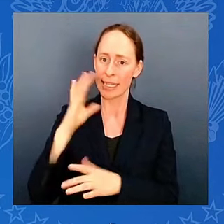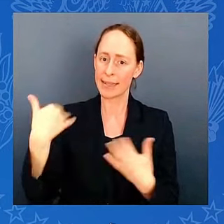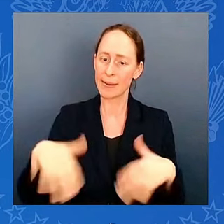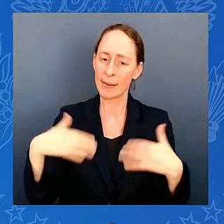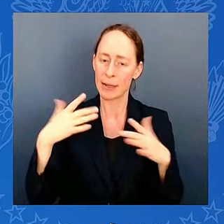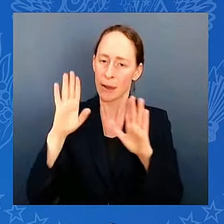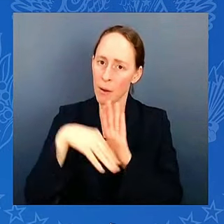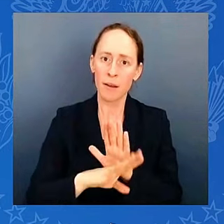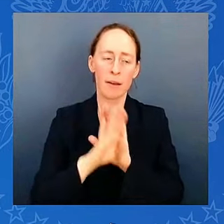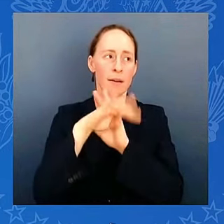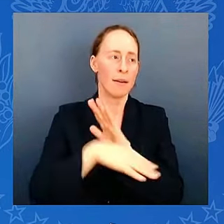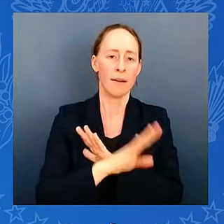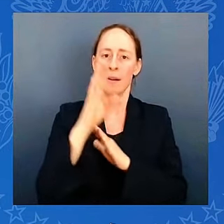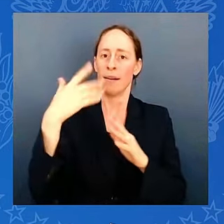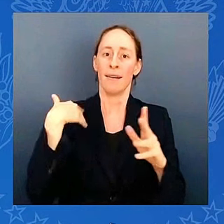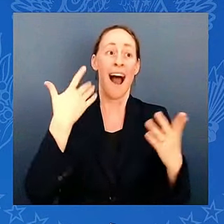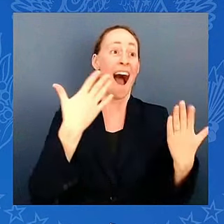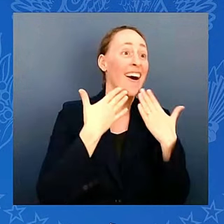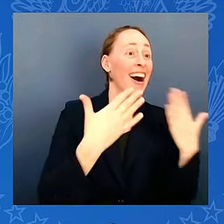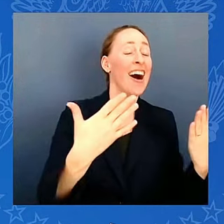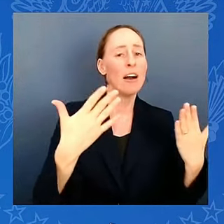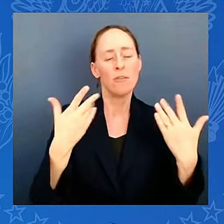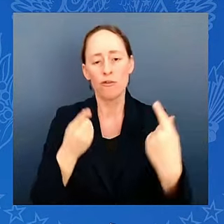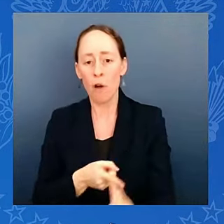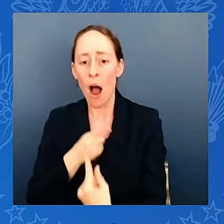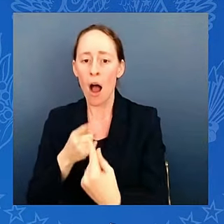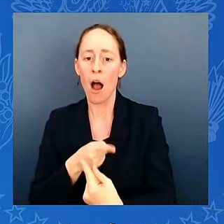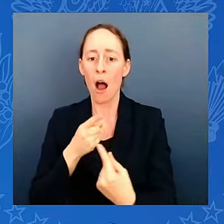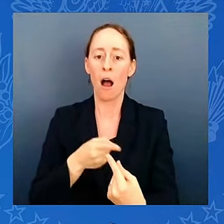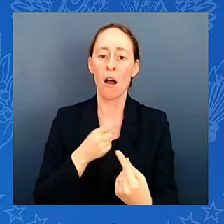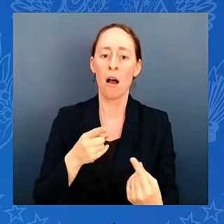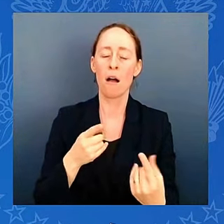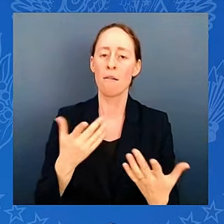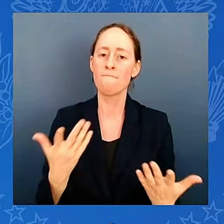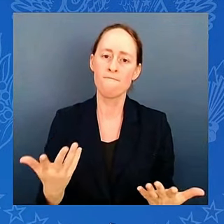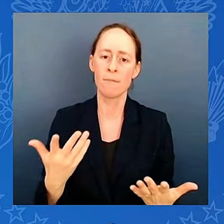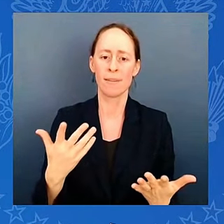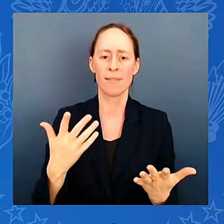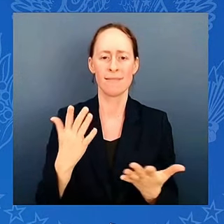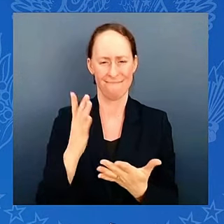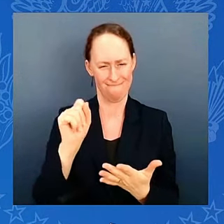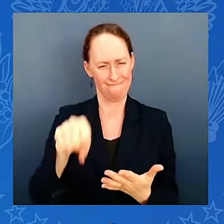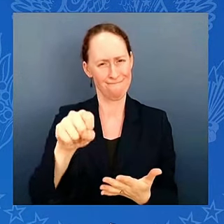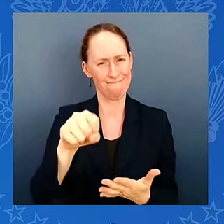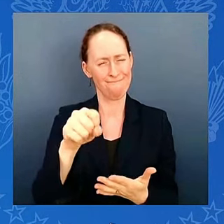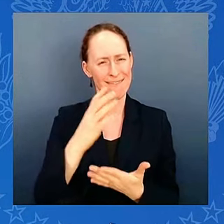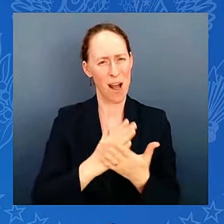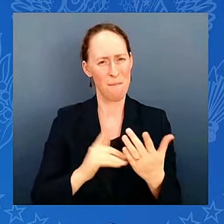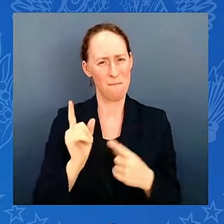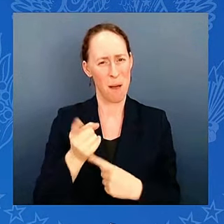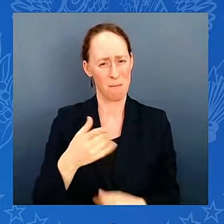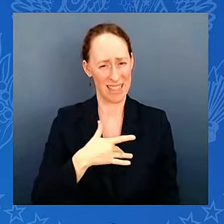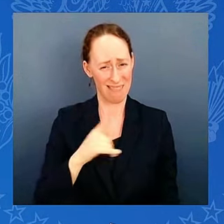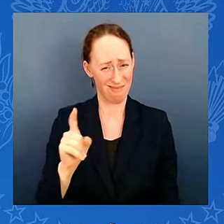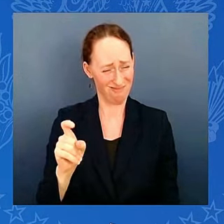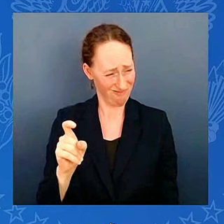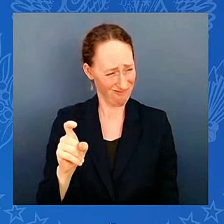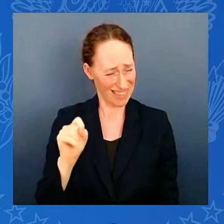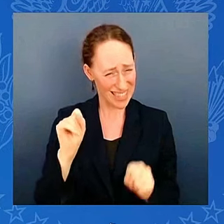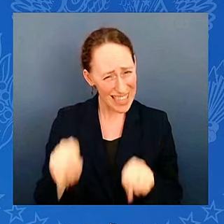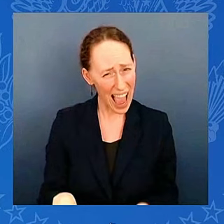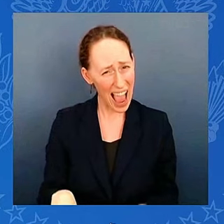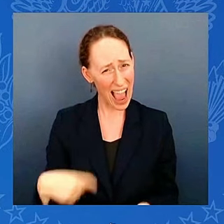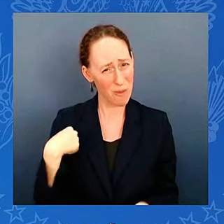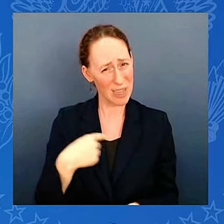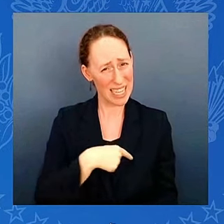there were moments where it didn't feel like we could possibly win the World Series. But this group of guys, they never